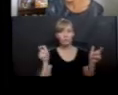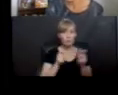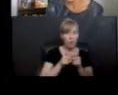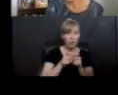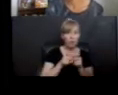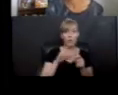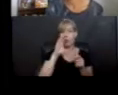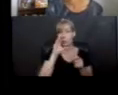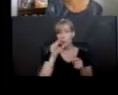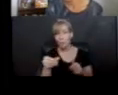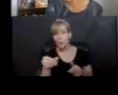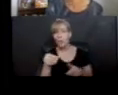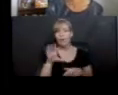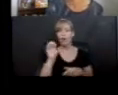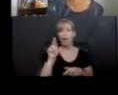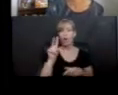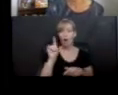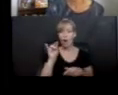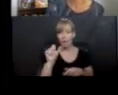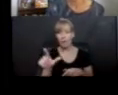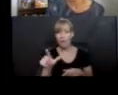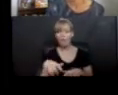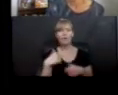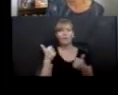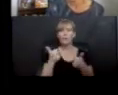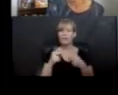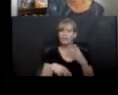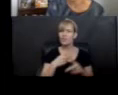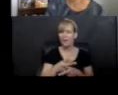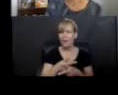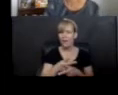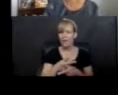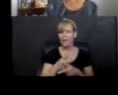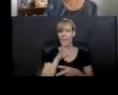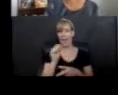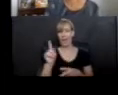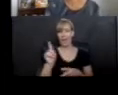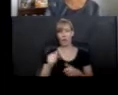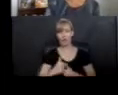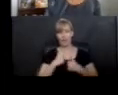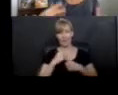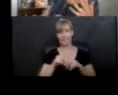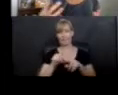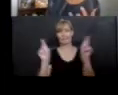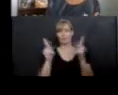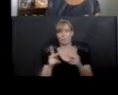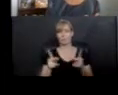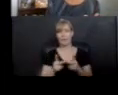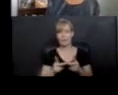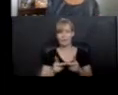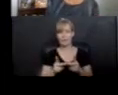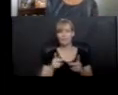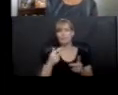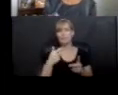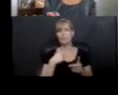a toucan? Those kinds of birds look very different, right? And they appear in different places. So instead of using, I'm not using any more